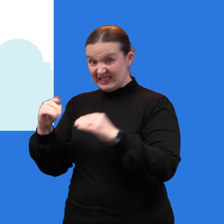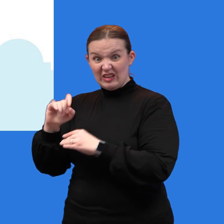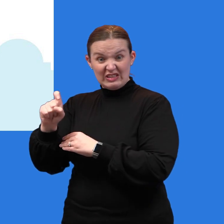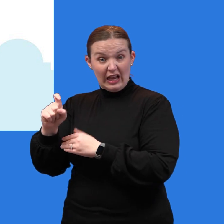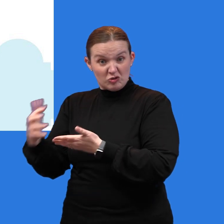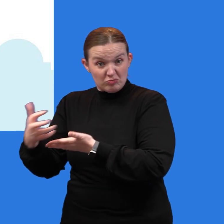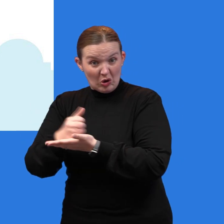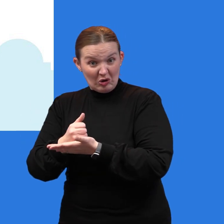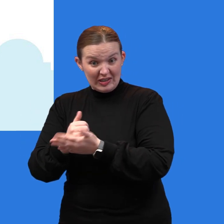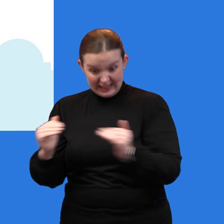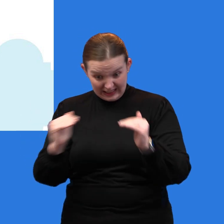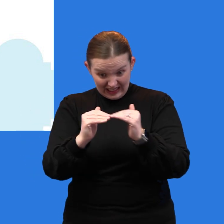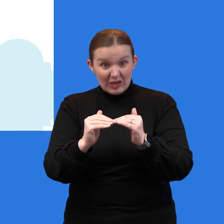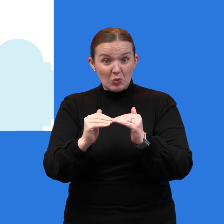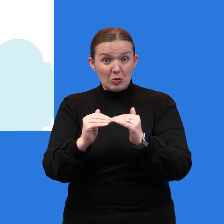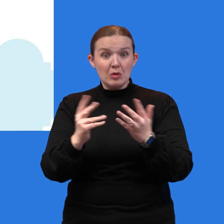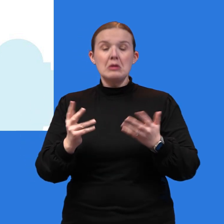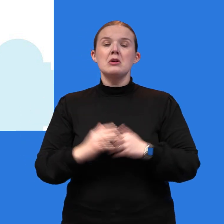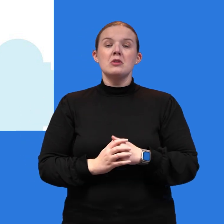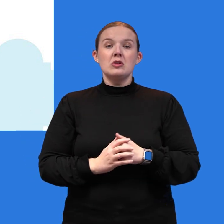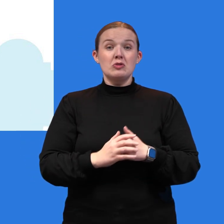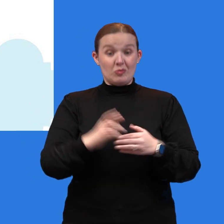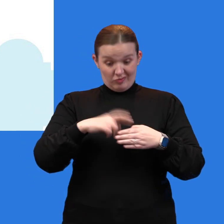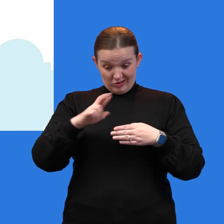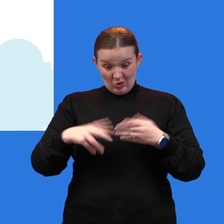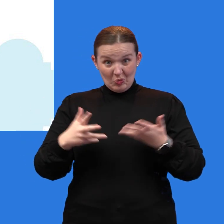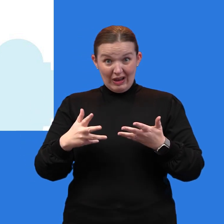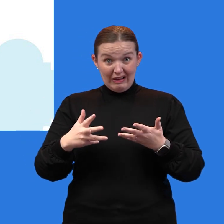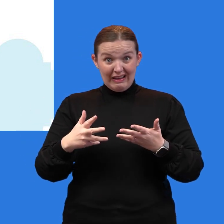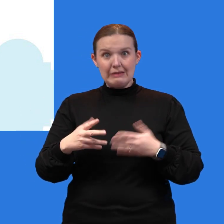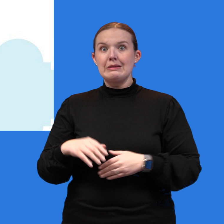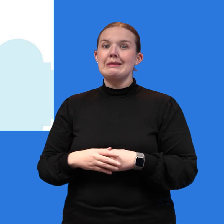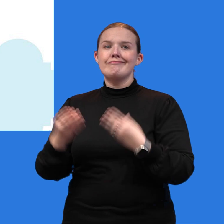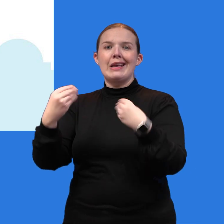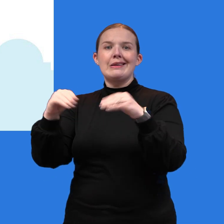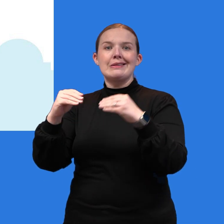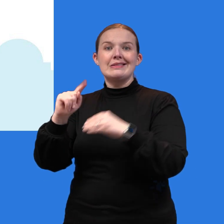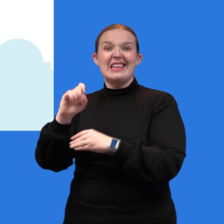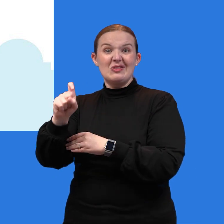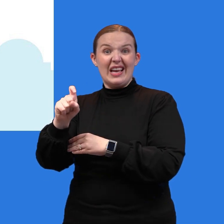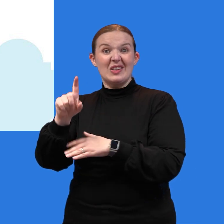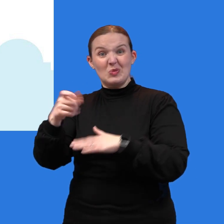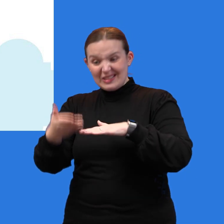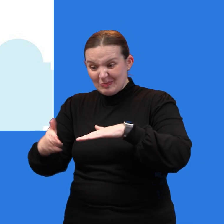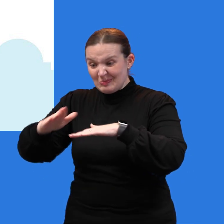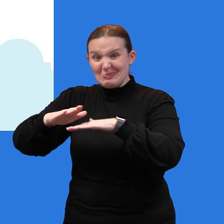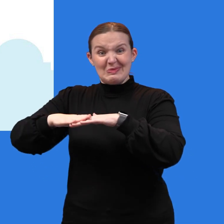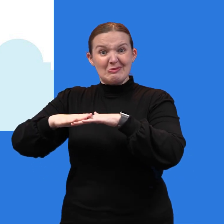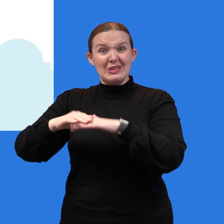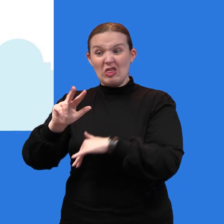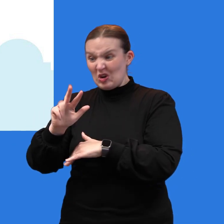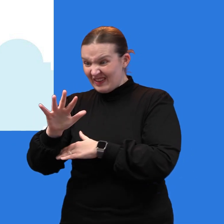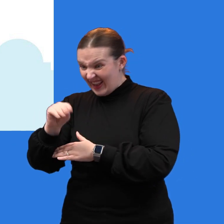sales taxes. What that study determined was that the sales tax rate would have to be increased to about 35